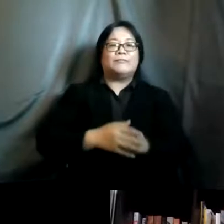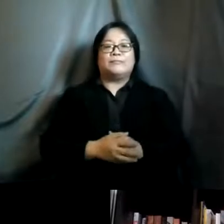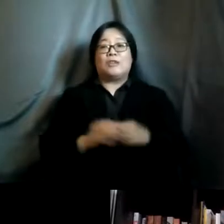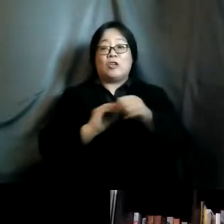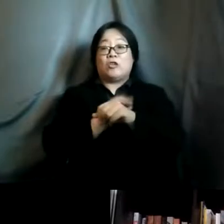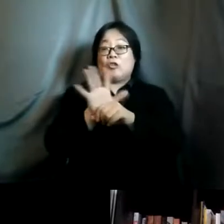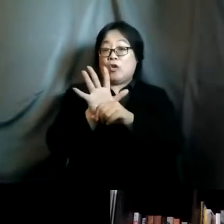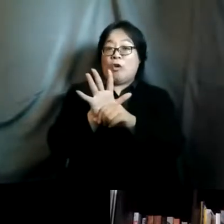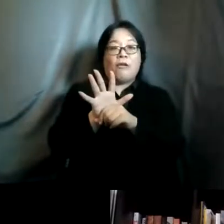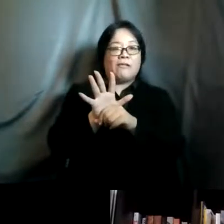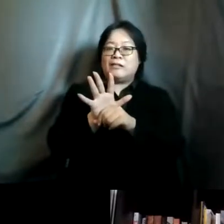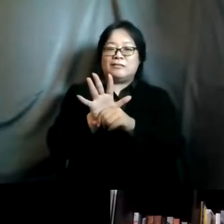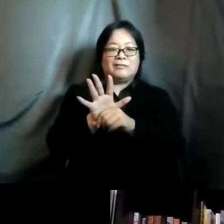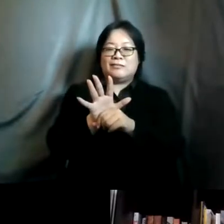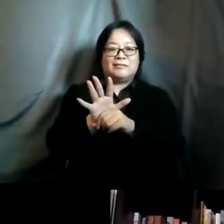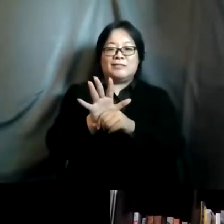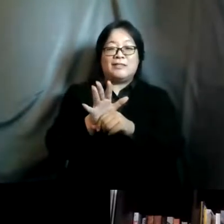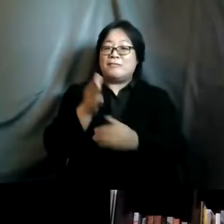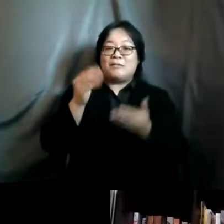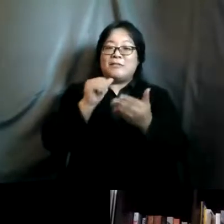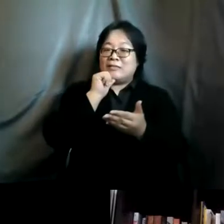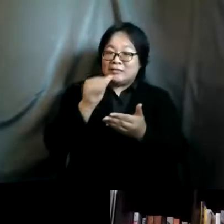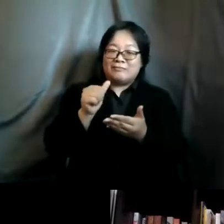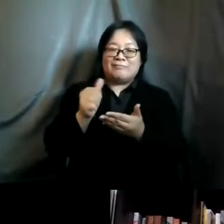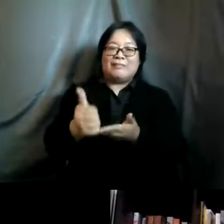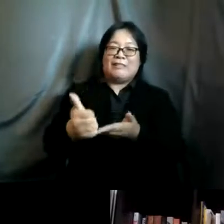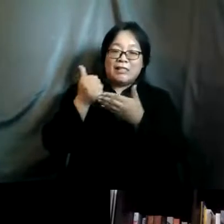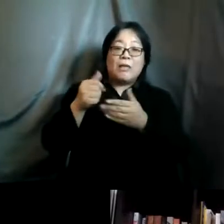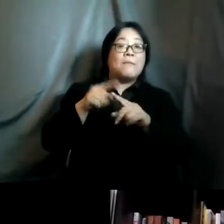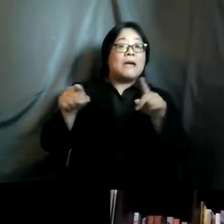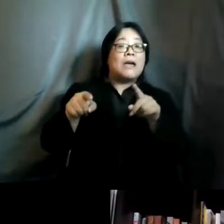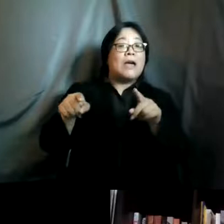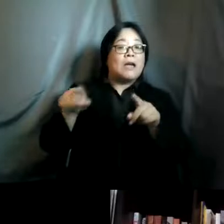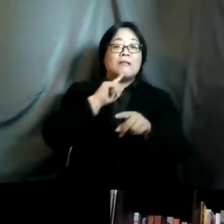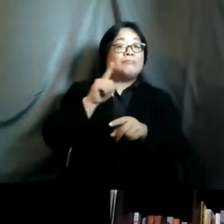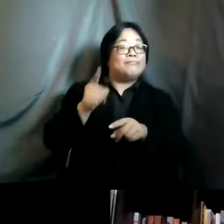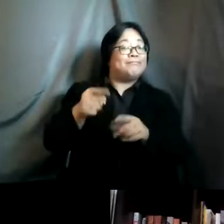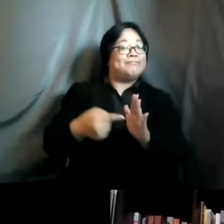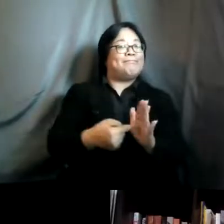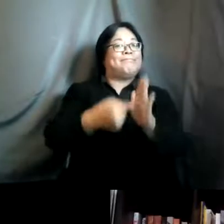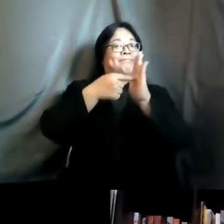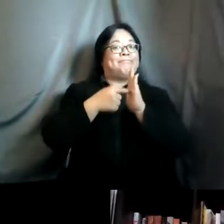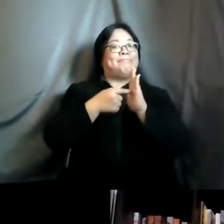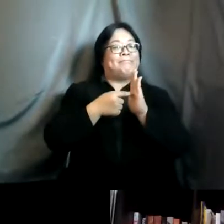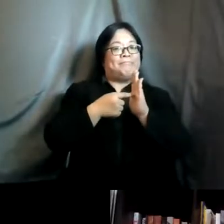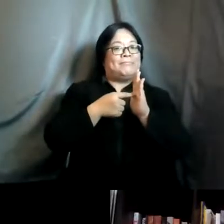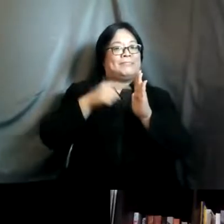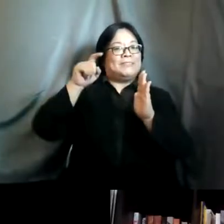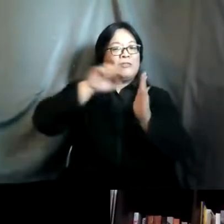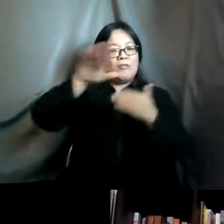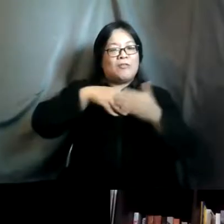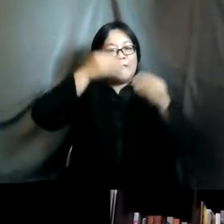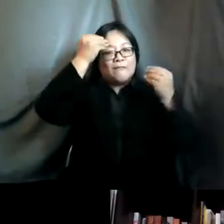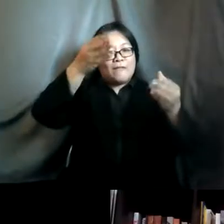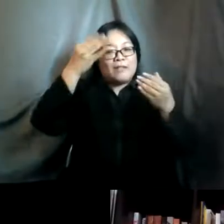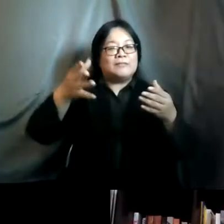not seem like a silver lining of any sort but at the same time it has definitely highlighted all of these discriminations making it much